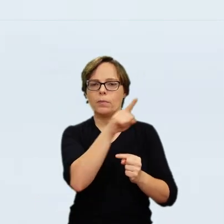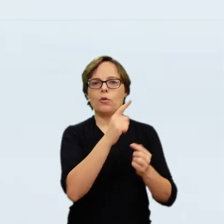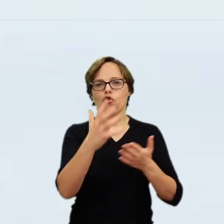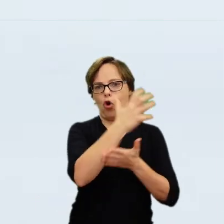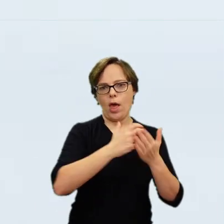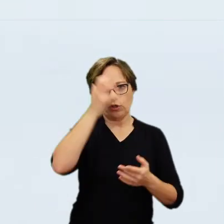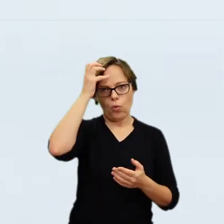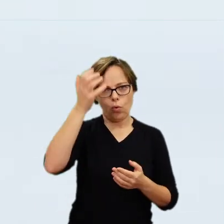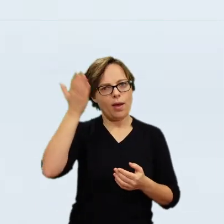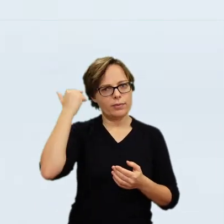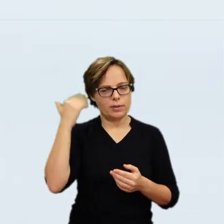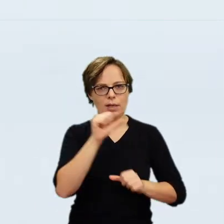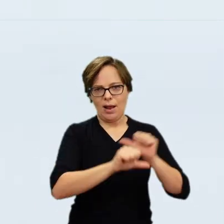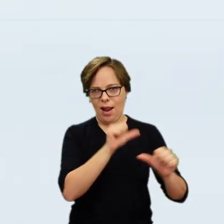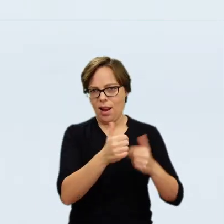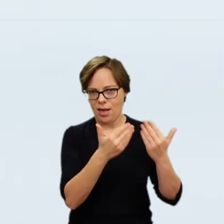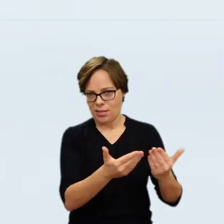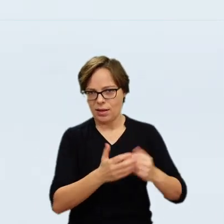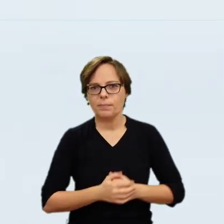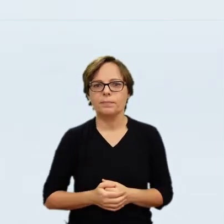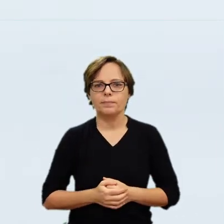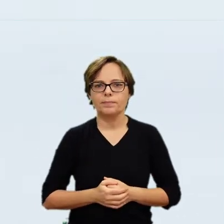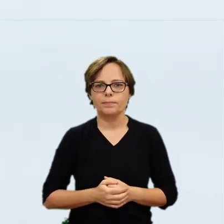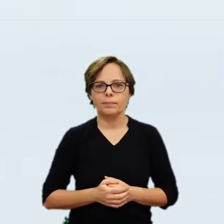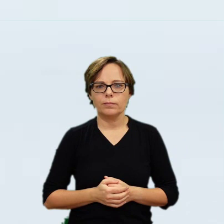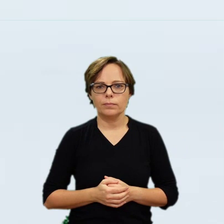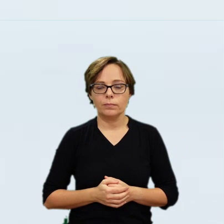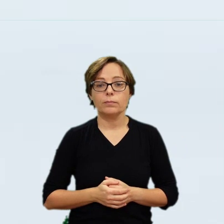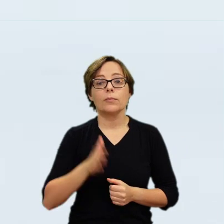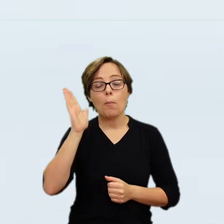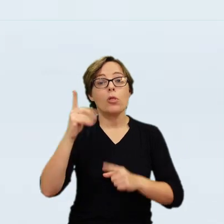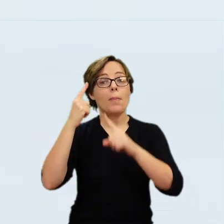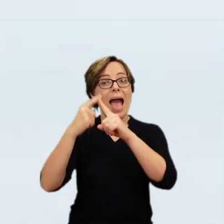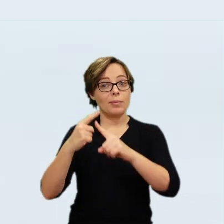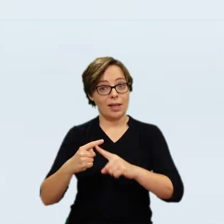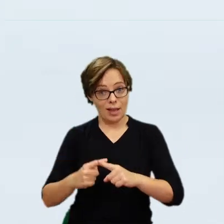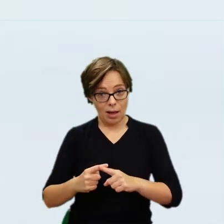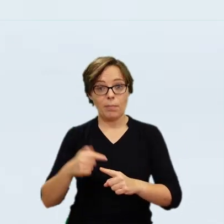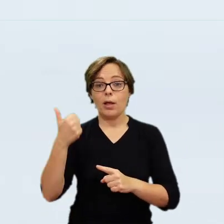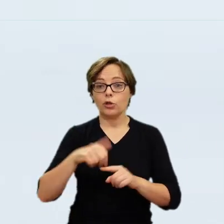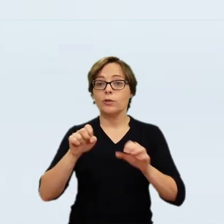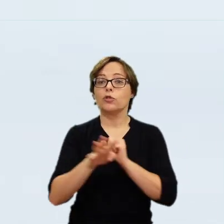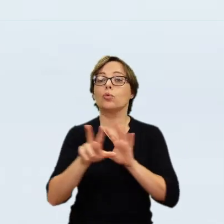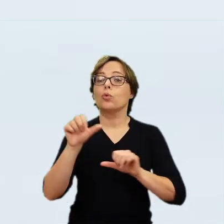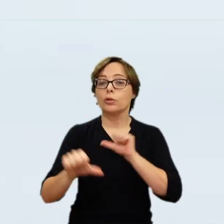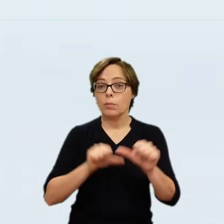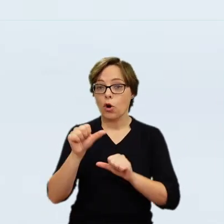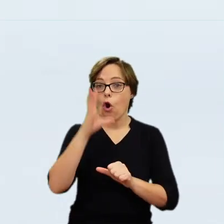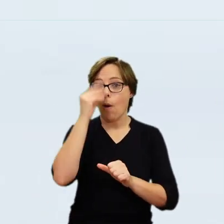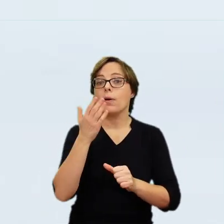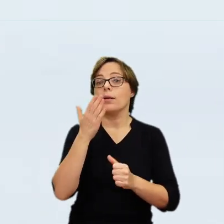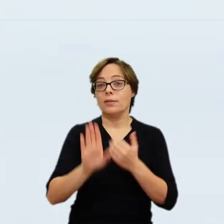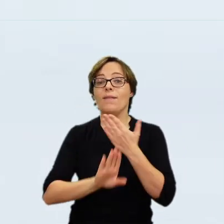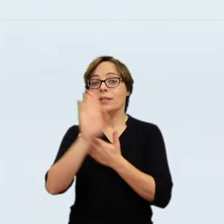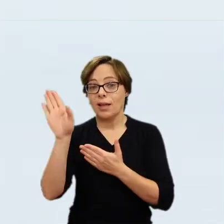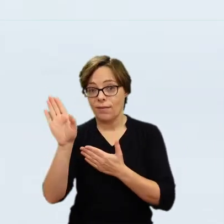seconds, as to technique, all was needed to convince me at once that there, hidden away in this isolated place, had been